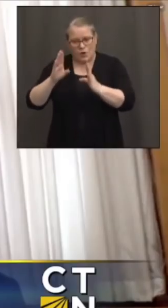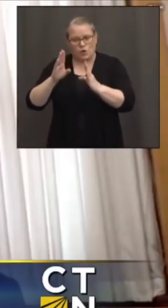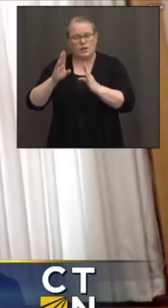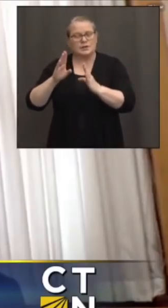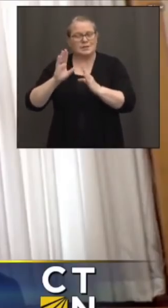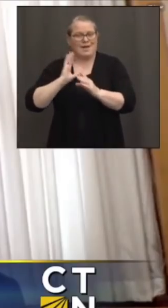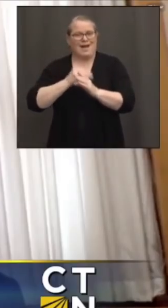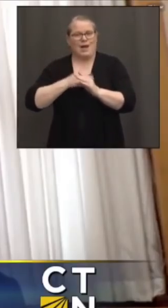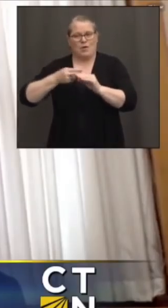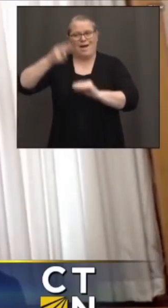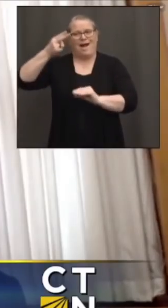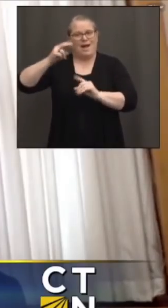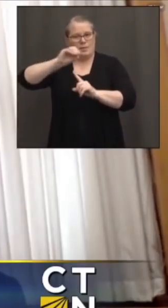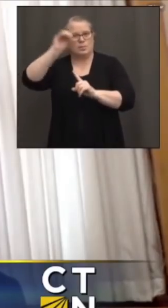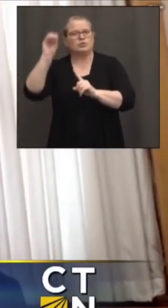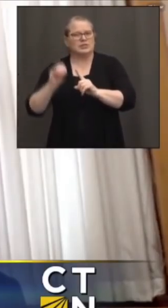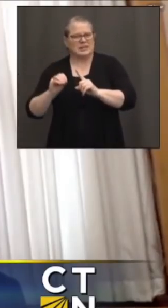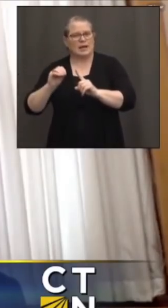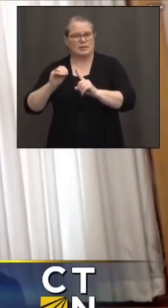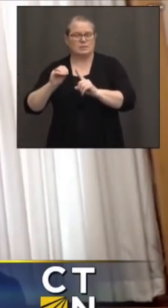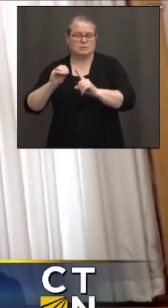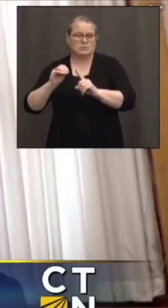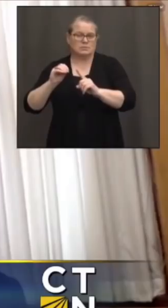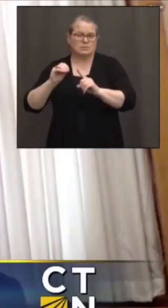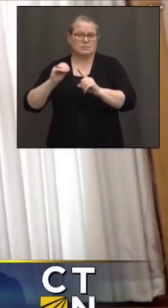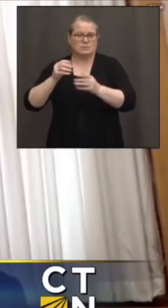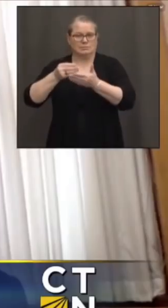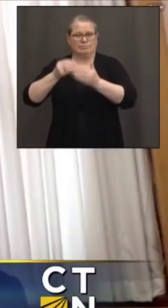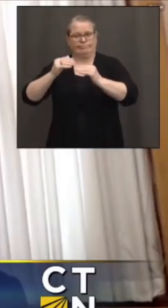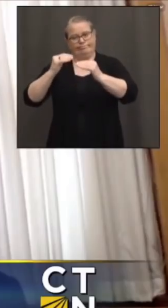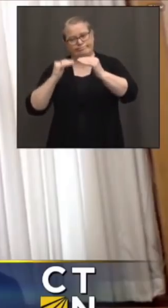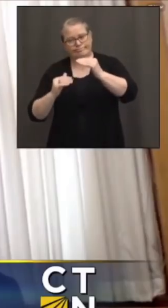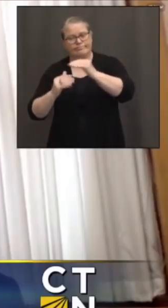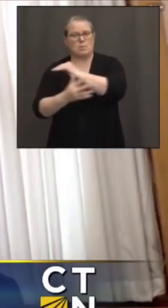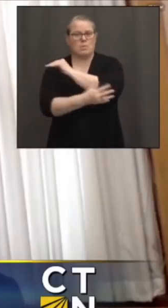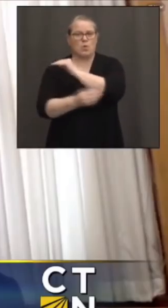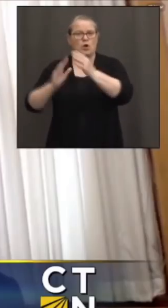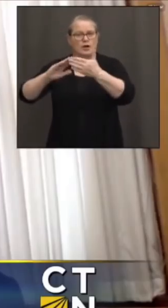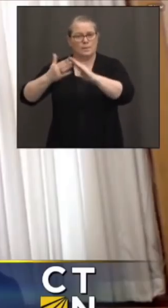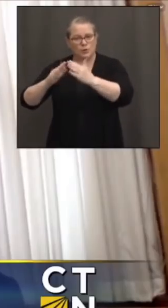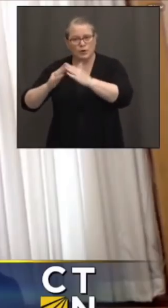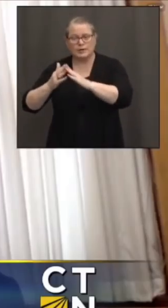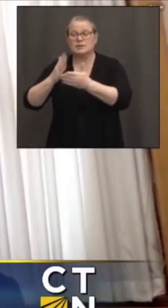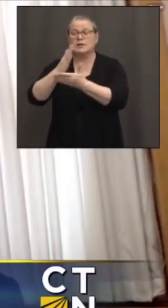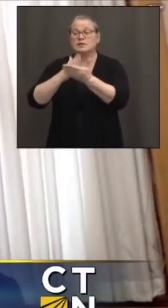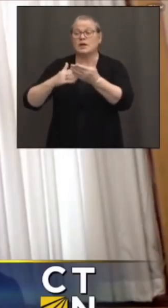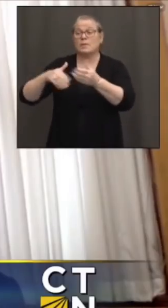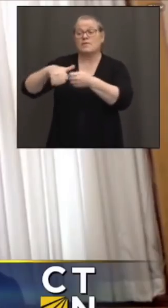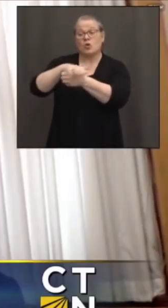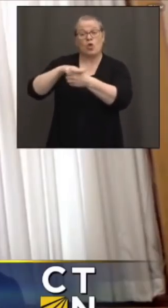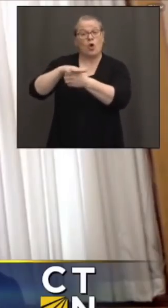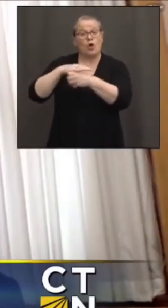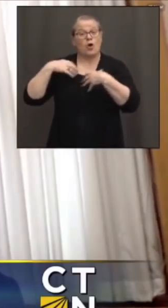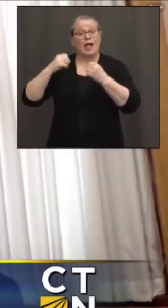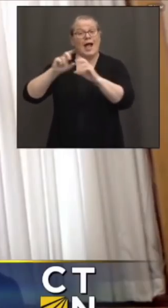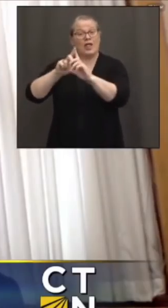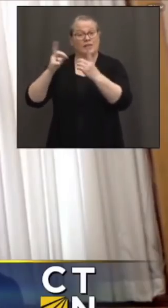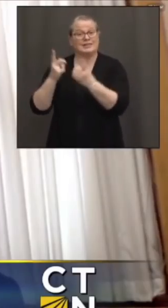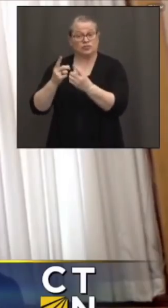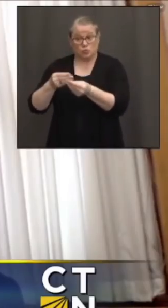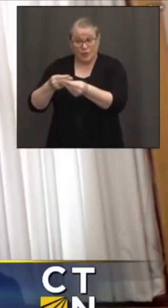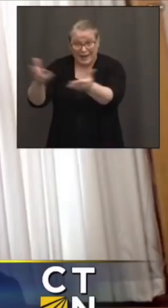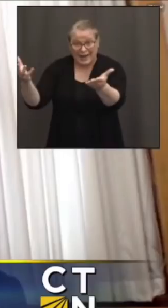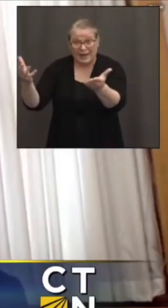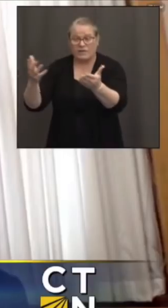communities were maxed out, and we were able to give additional vaccine to some of the local health districts in particular in some of the suburban